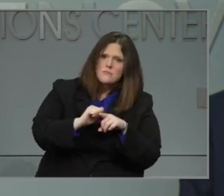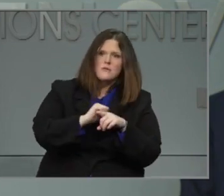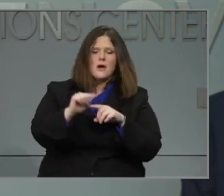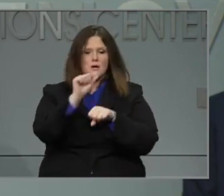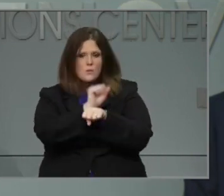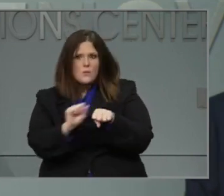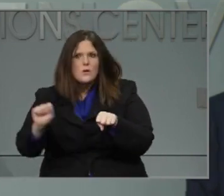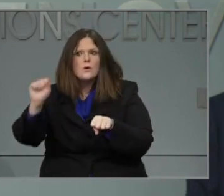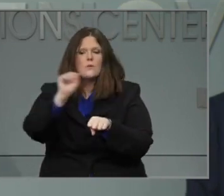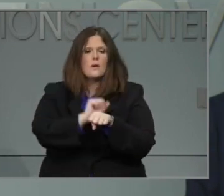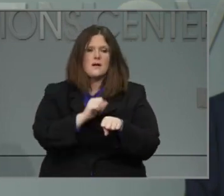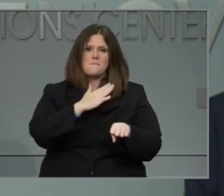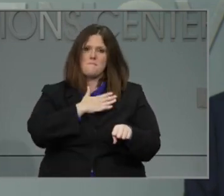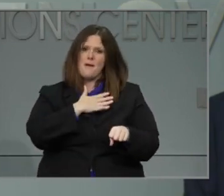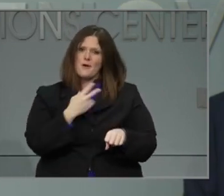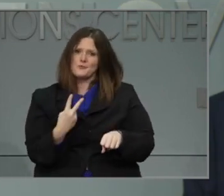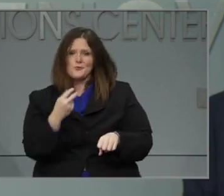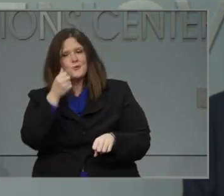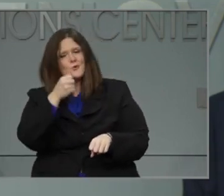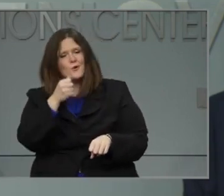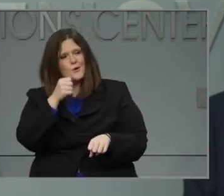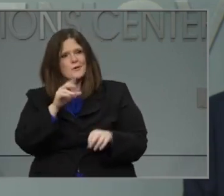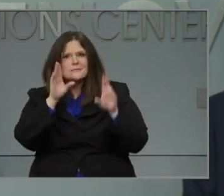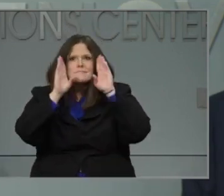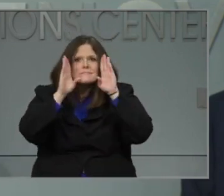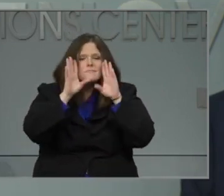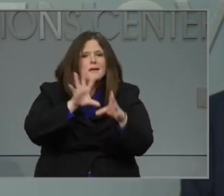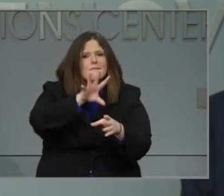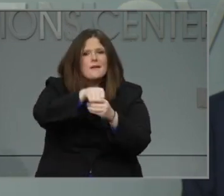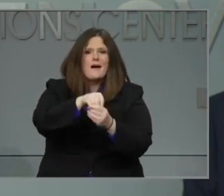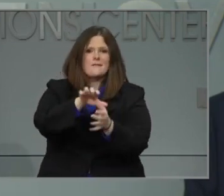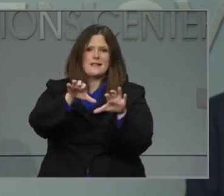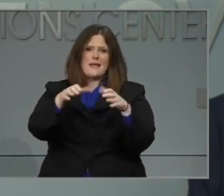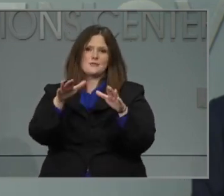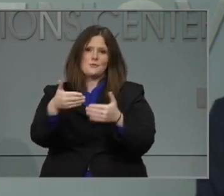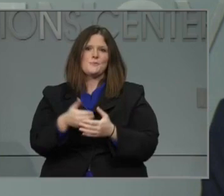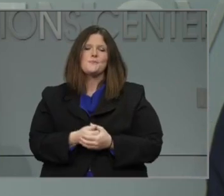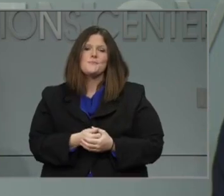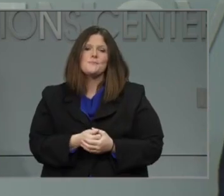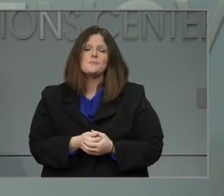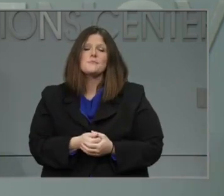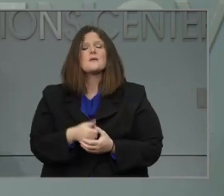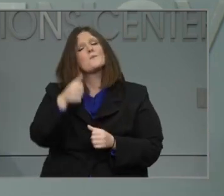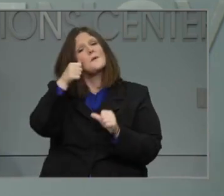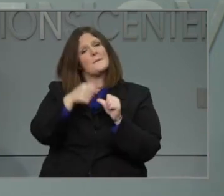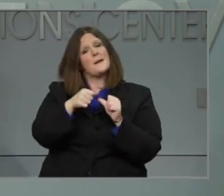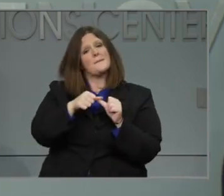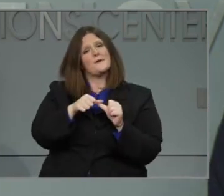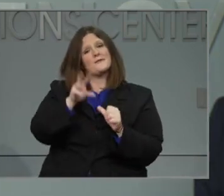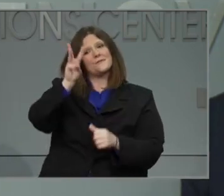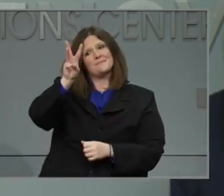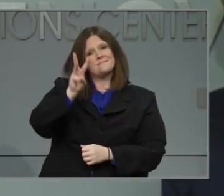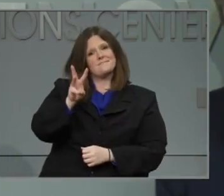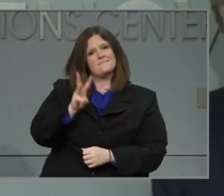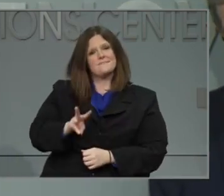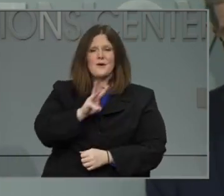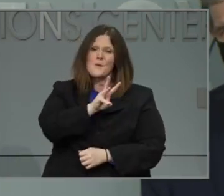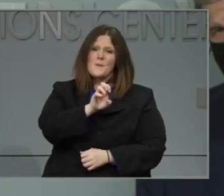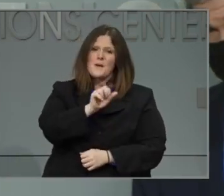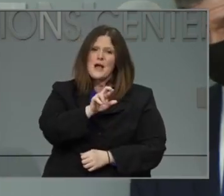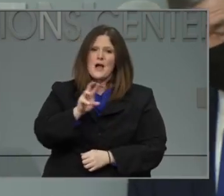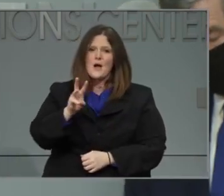engaged and learning. Remember, wear, wait, and wash, and whatever your reason, get behind the mask.